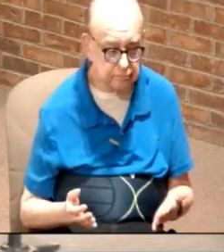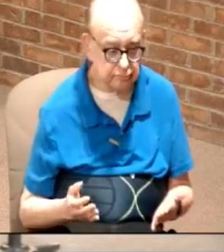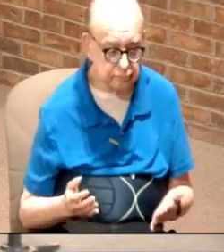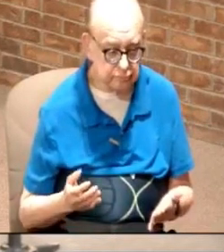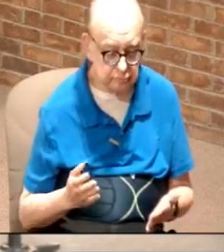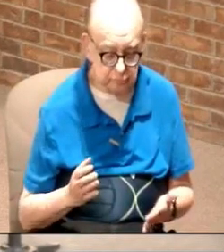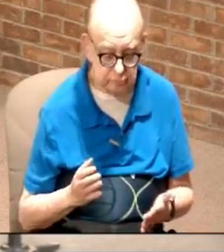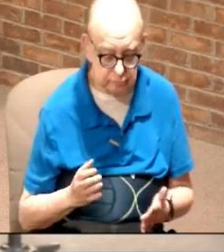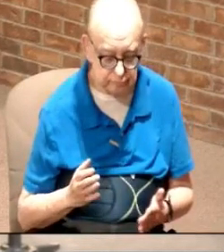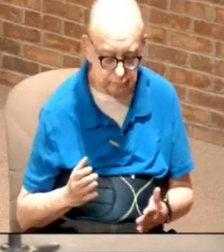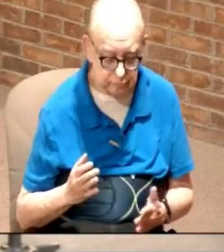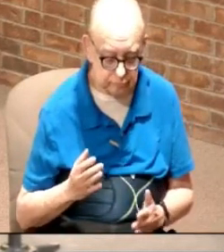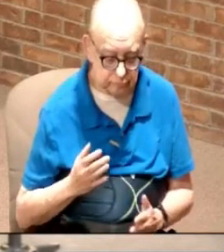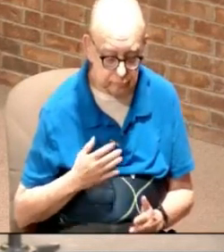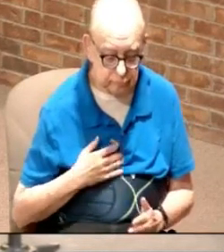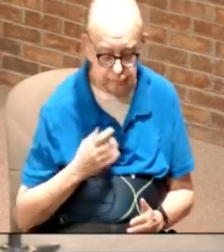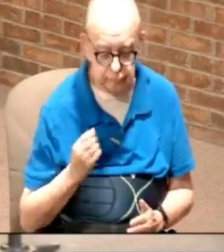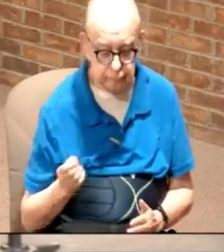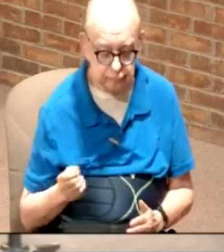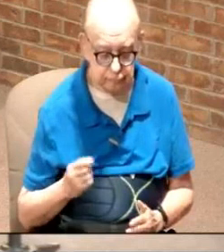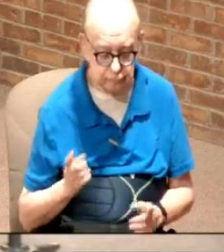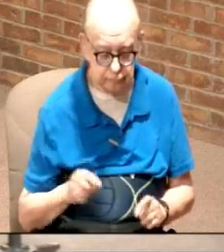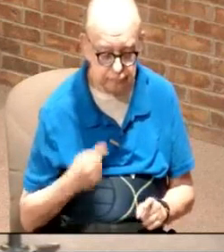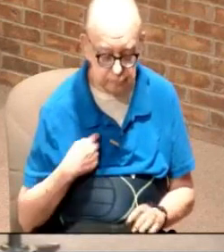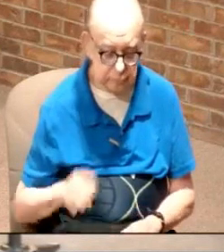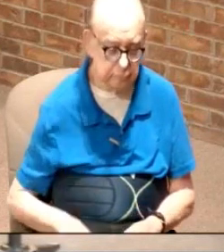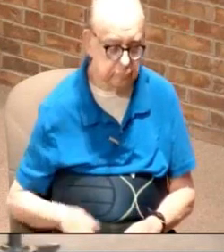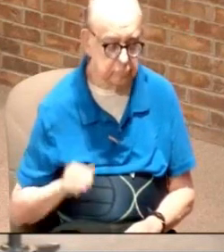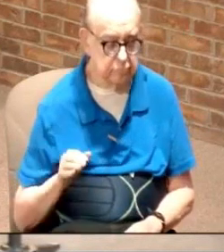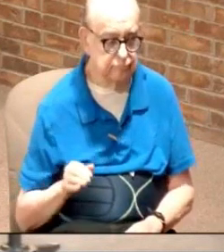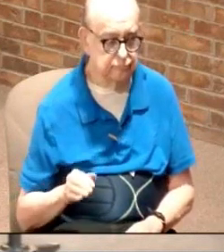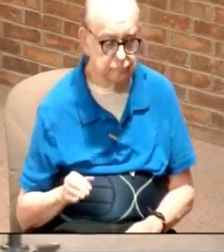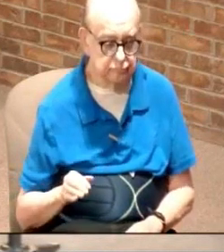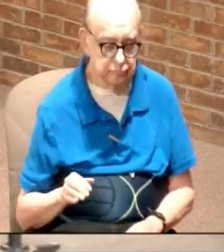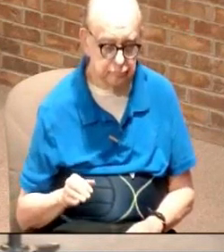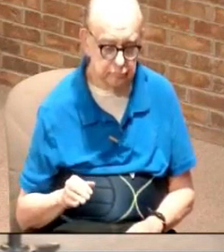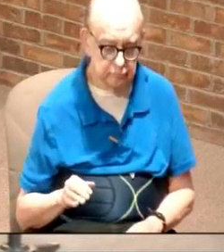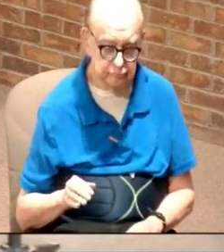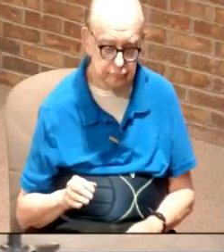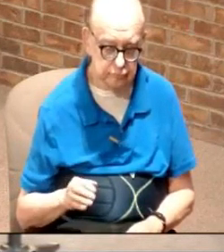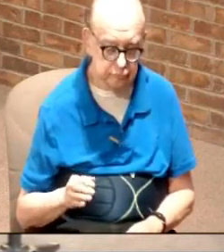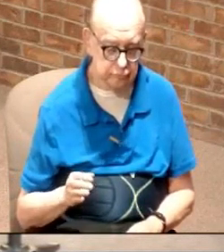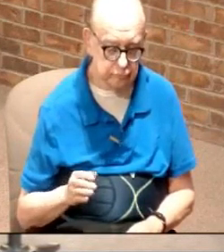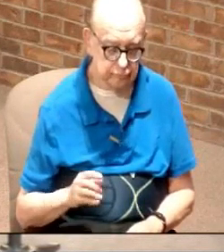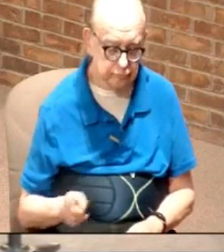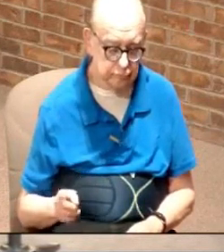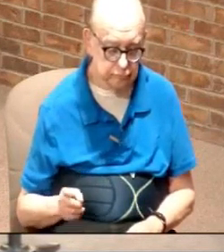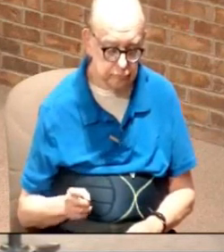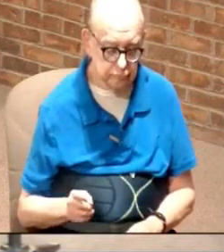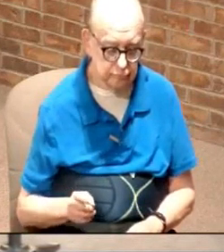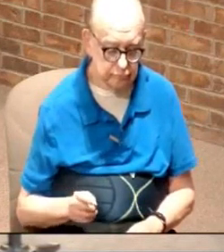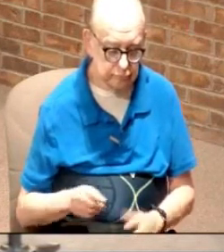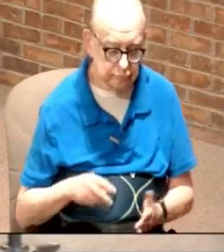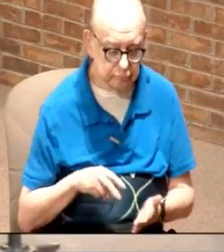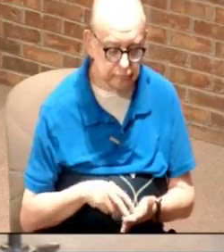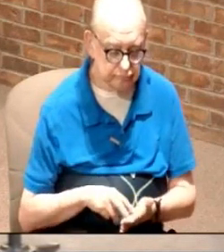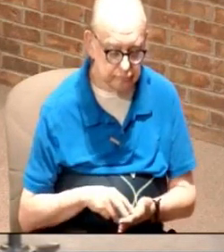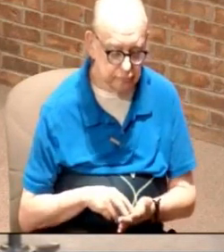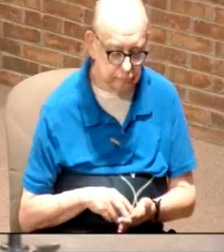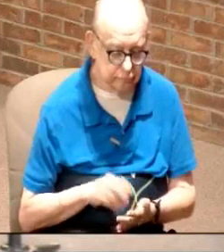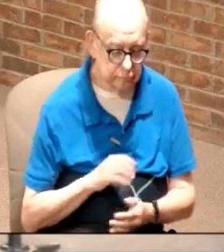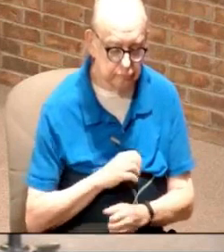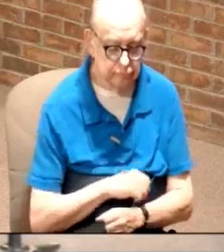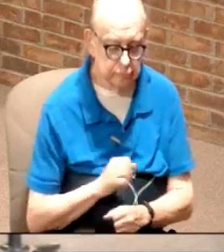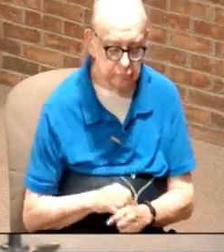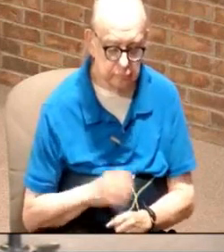my big one was when I was growing up you know they would not stand up in the pulpit and preach